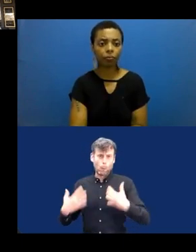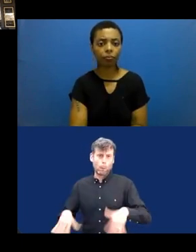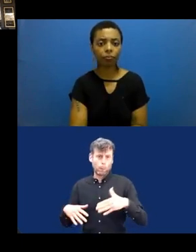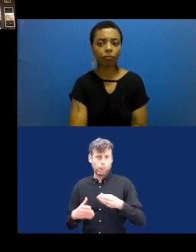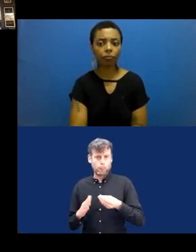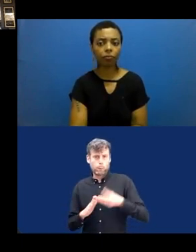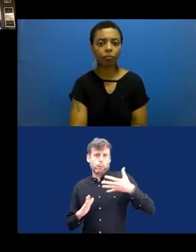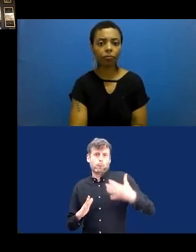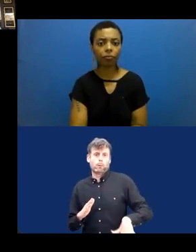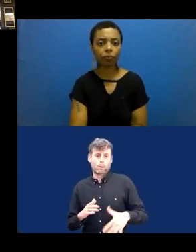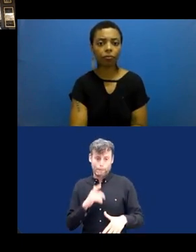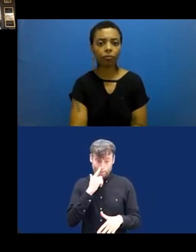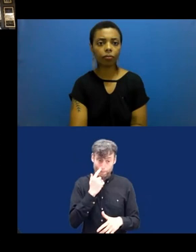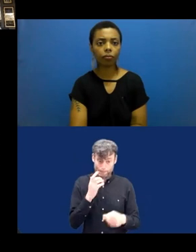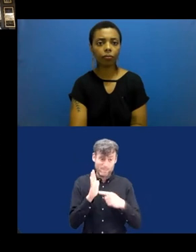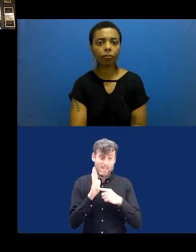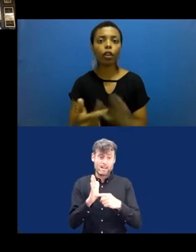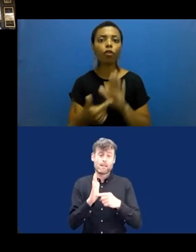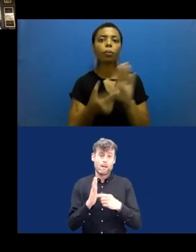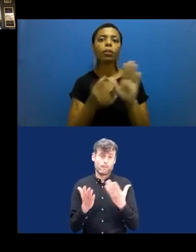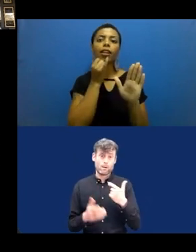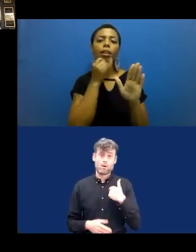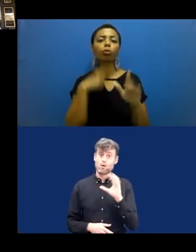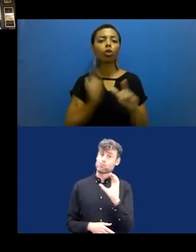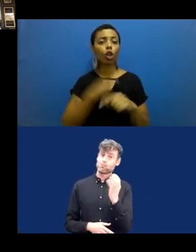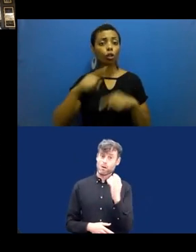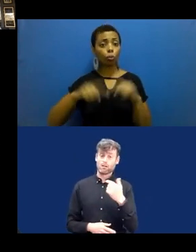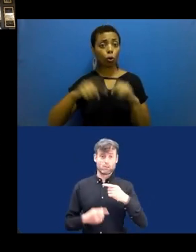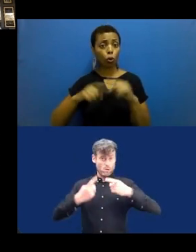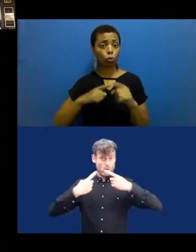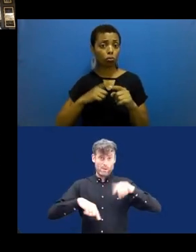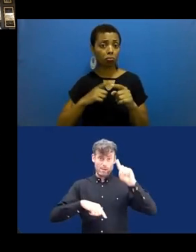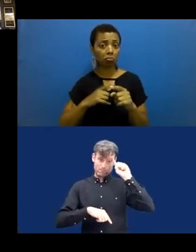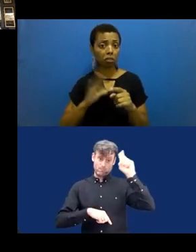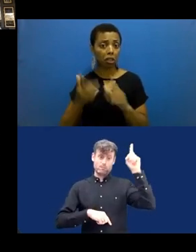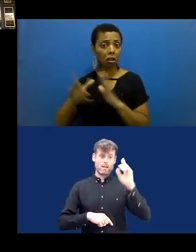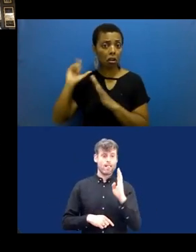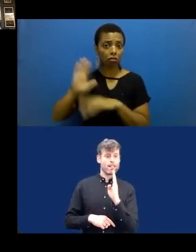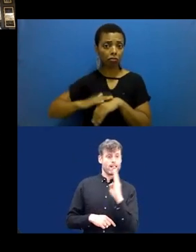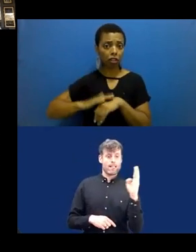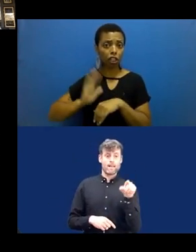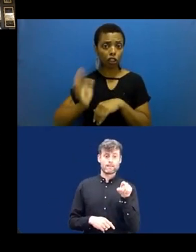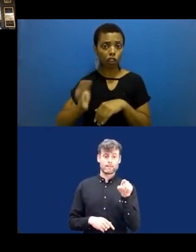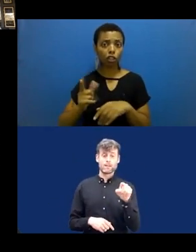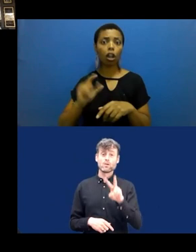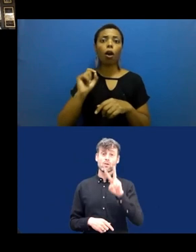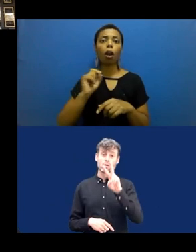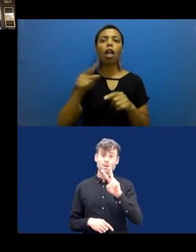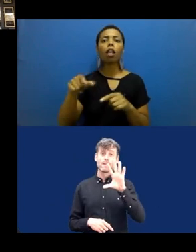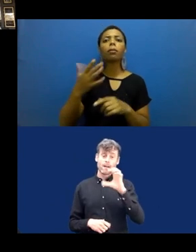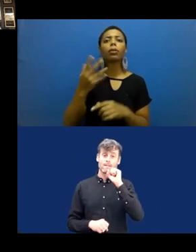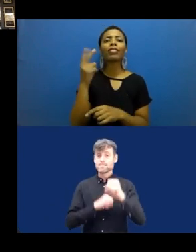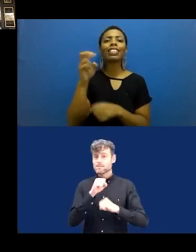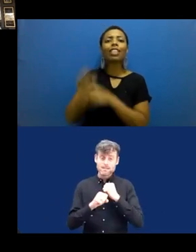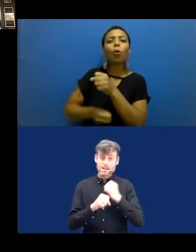Let me show you some examples of products that we already did. The first one on the left is 25 years old, and this is